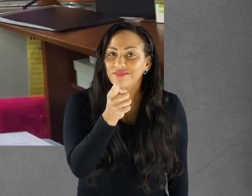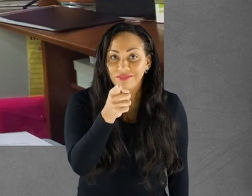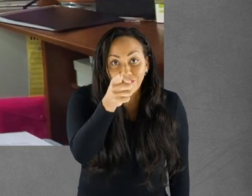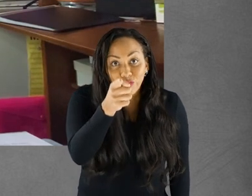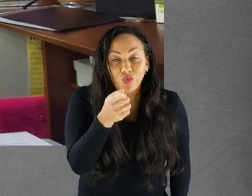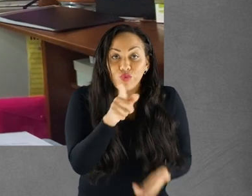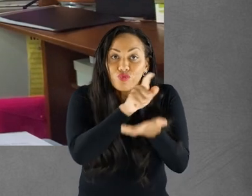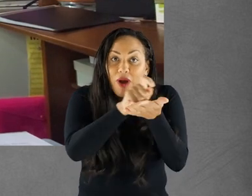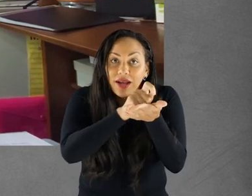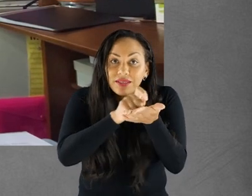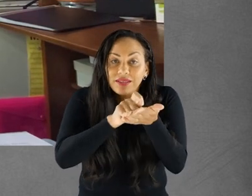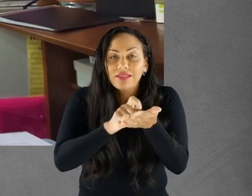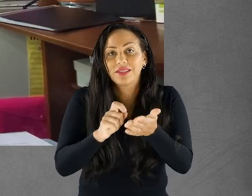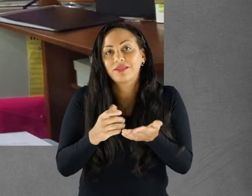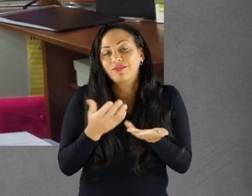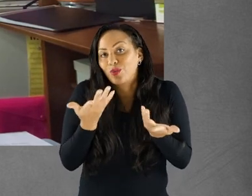so can you.